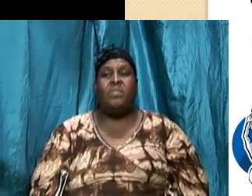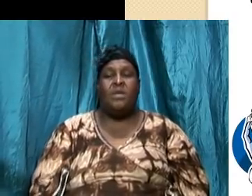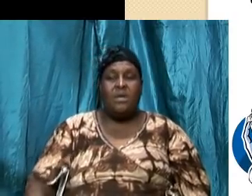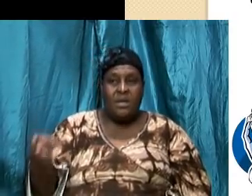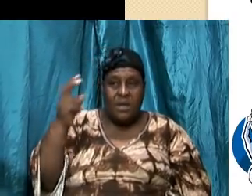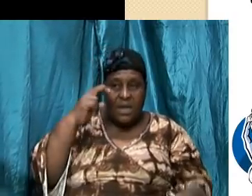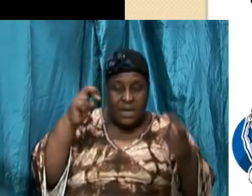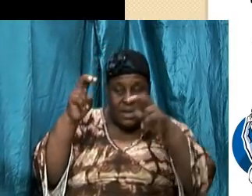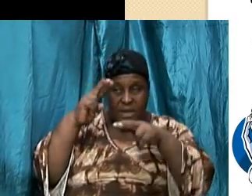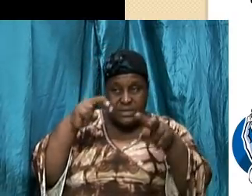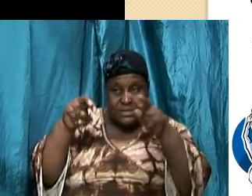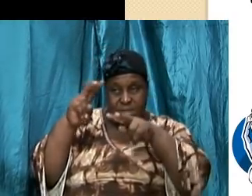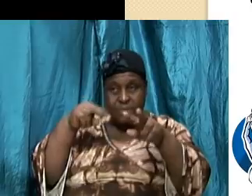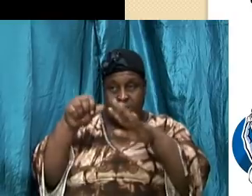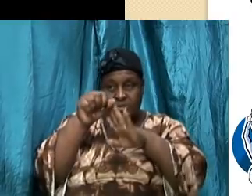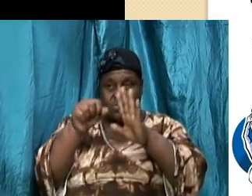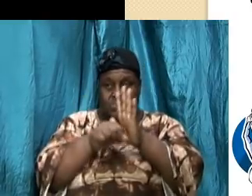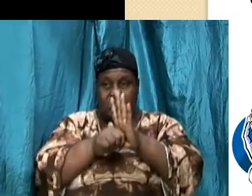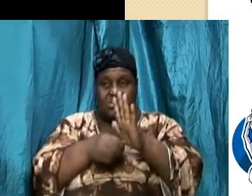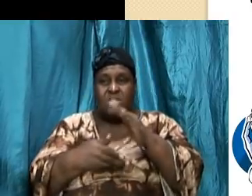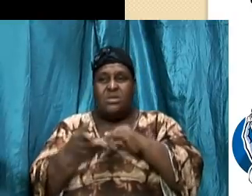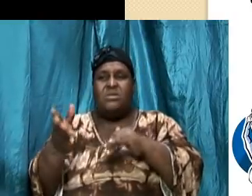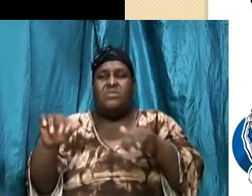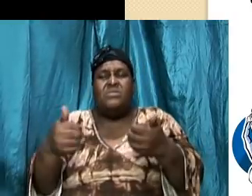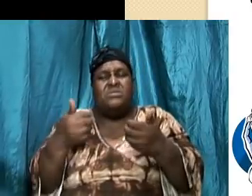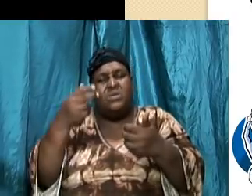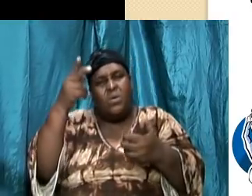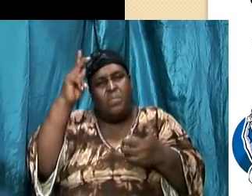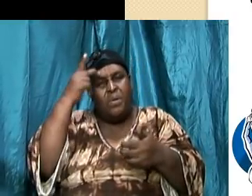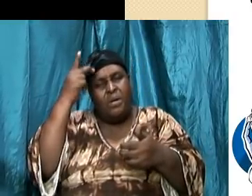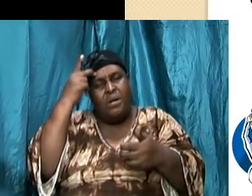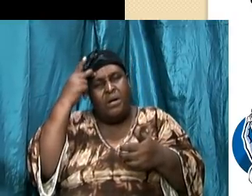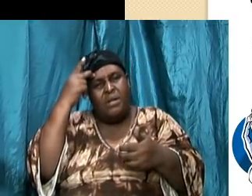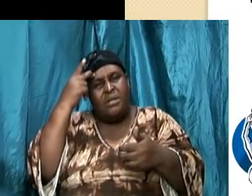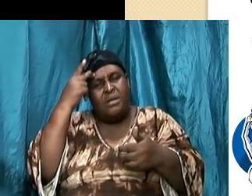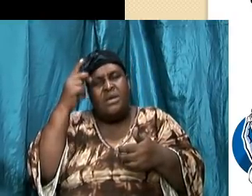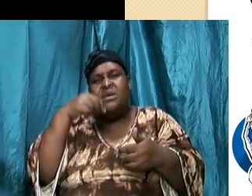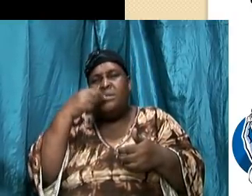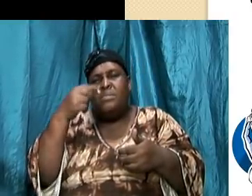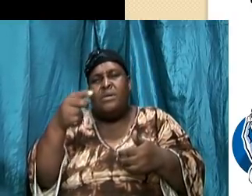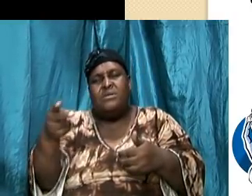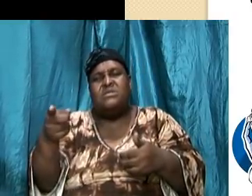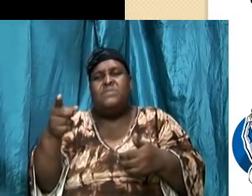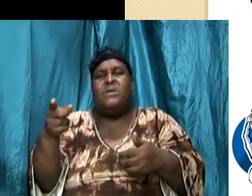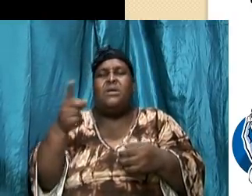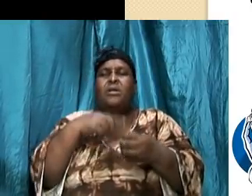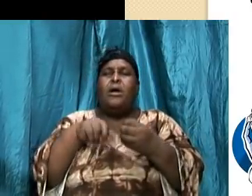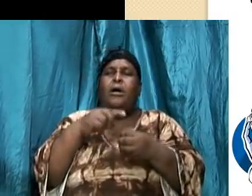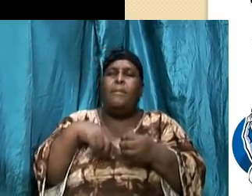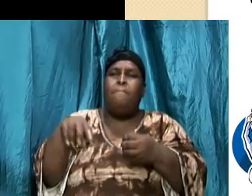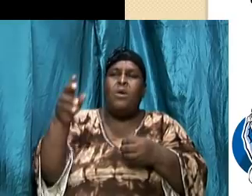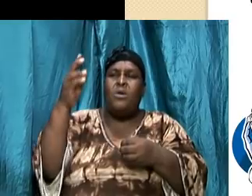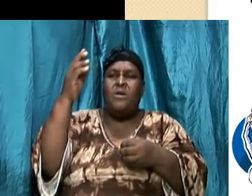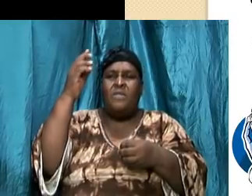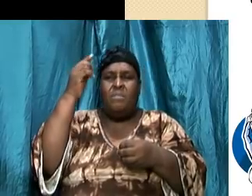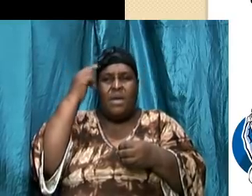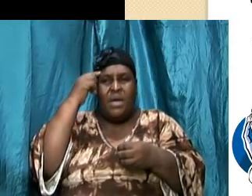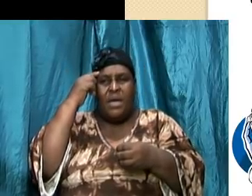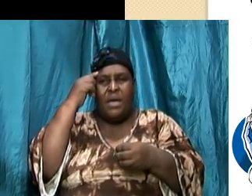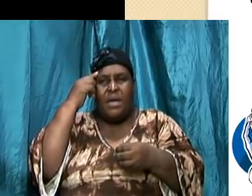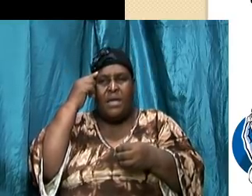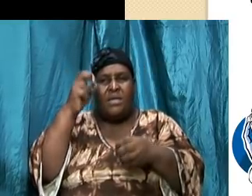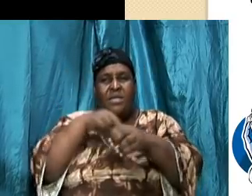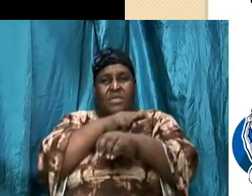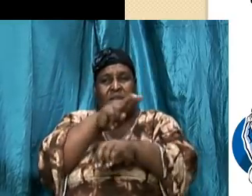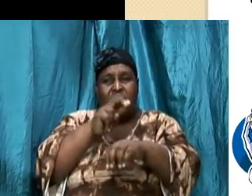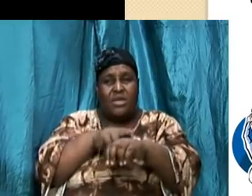scriptures here is how Paul is talking about the mind he says the carnal mind which is